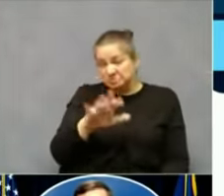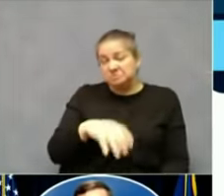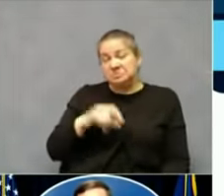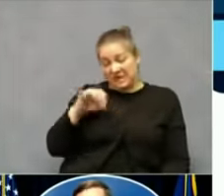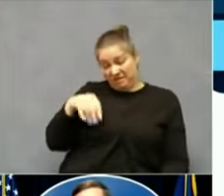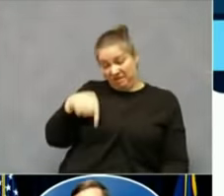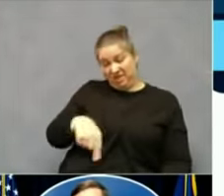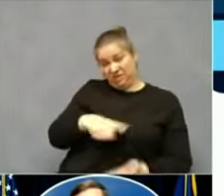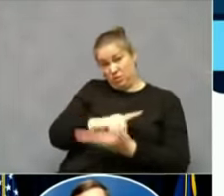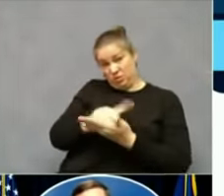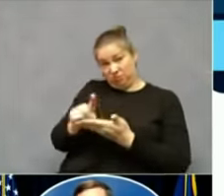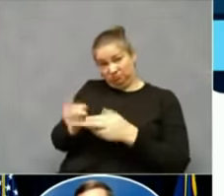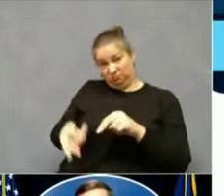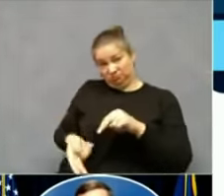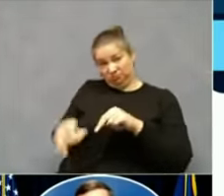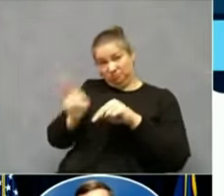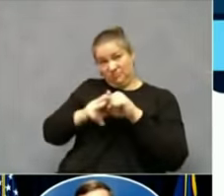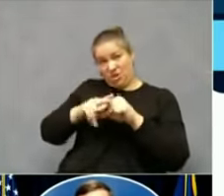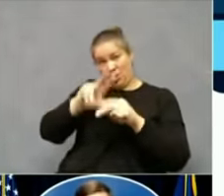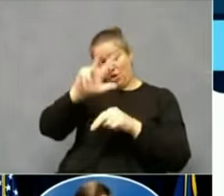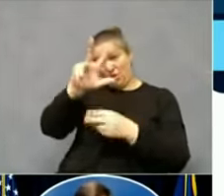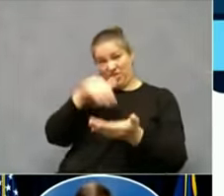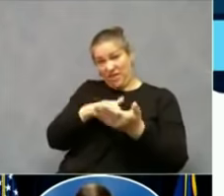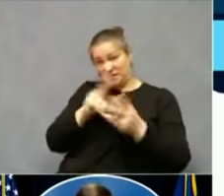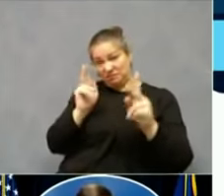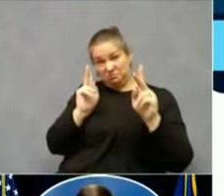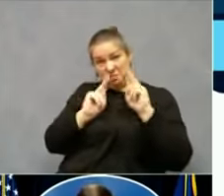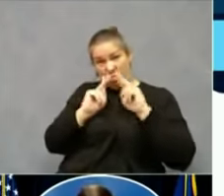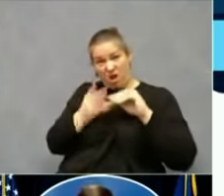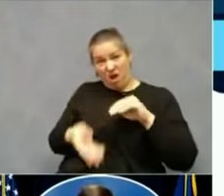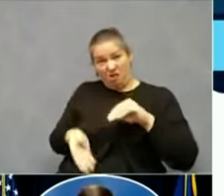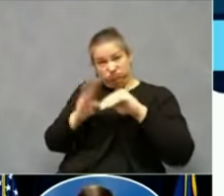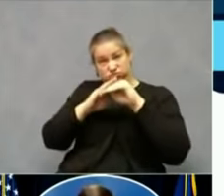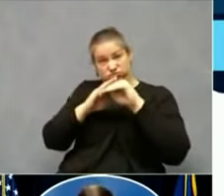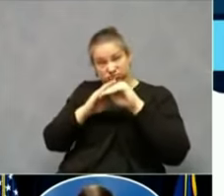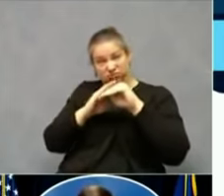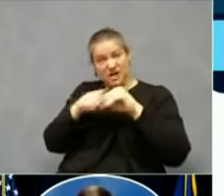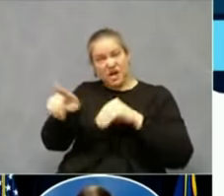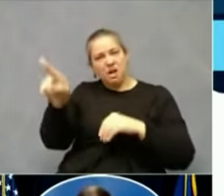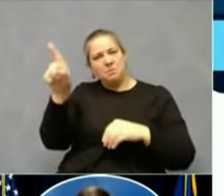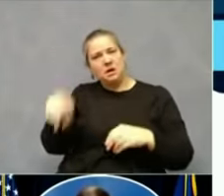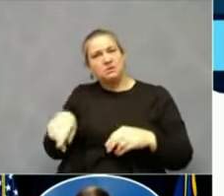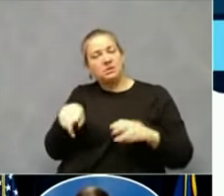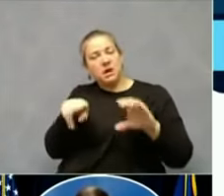for 10 days, 15 days, it adds up incredibly quickly.